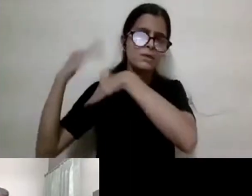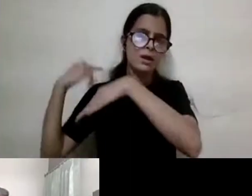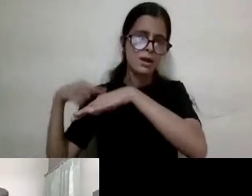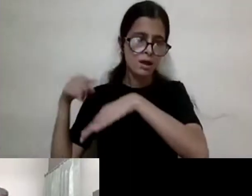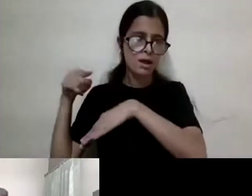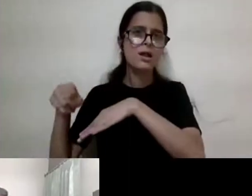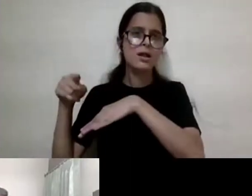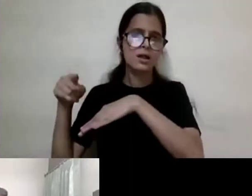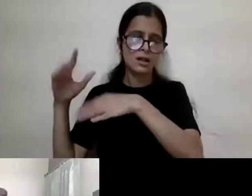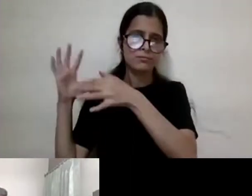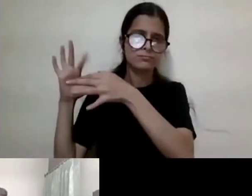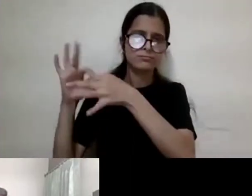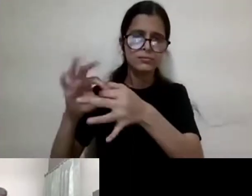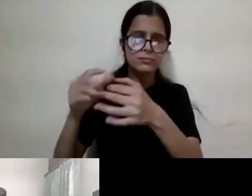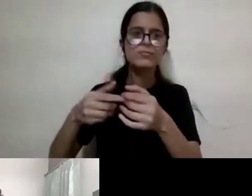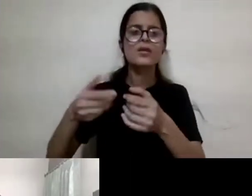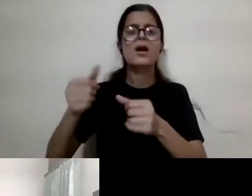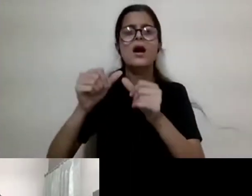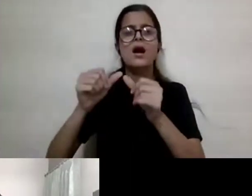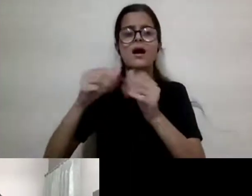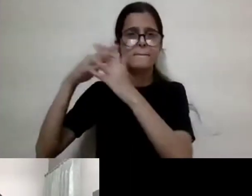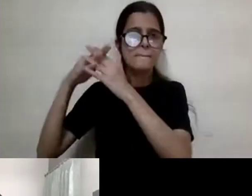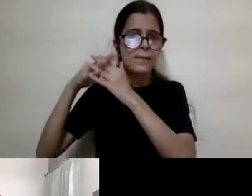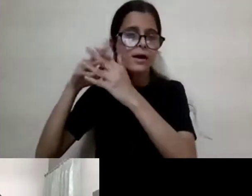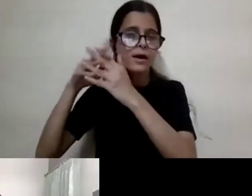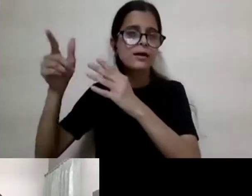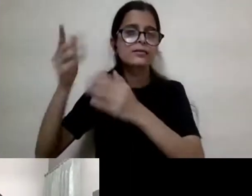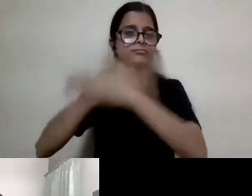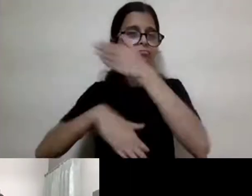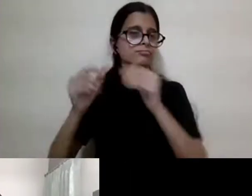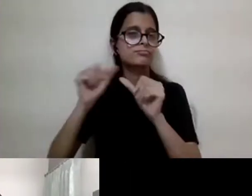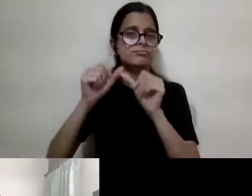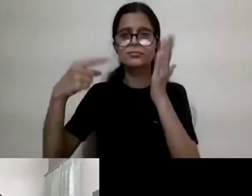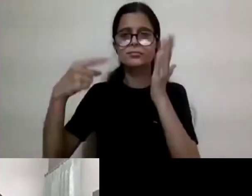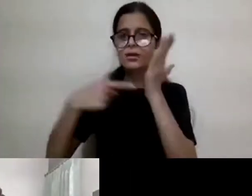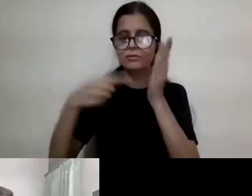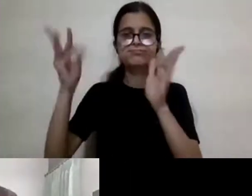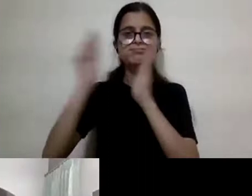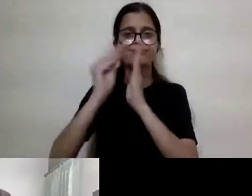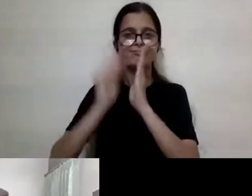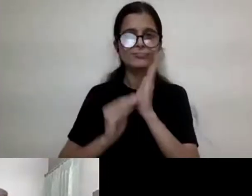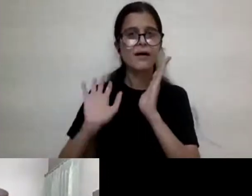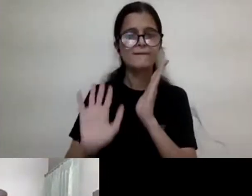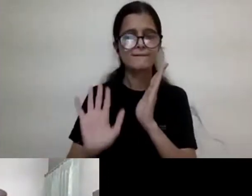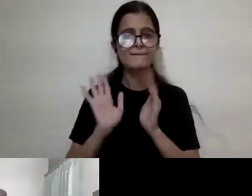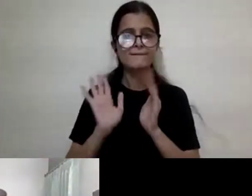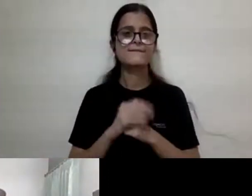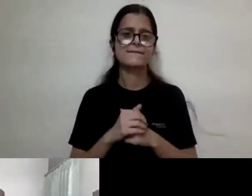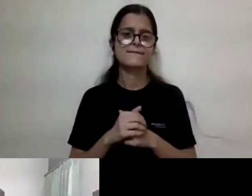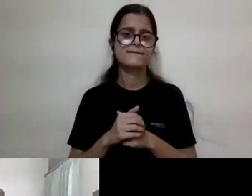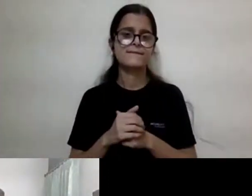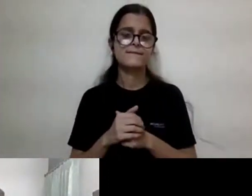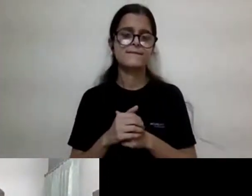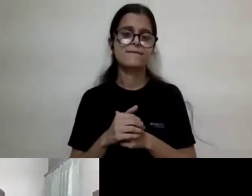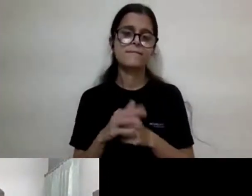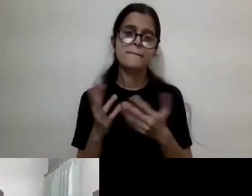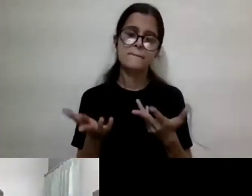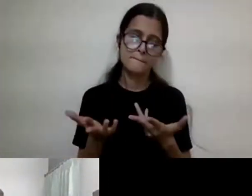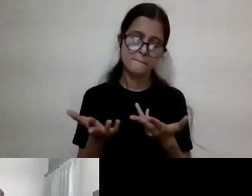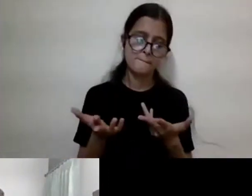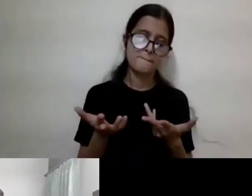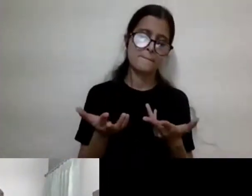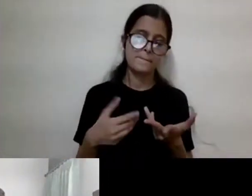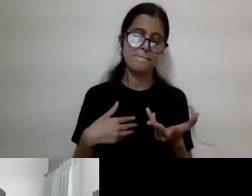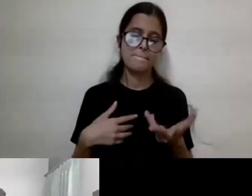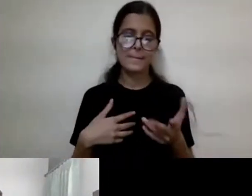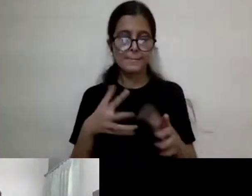Americans with Disabilities Act got to be passed. And, um, you know, I, I was to counter, or to deal with